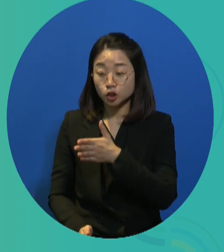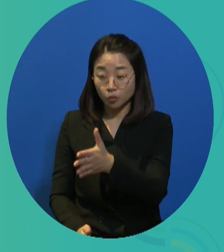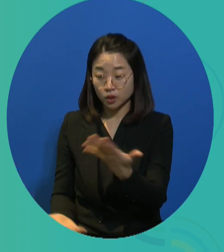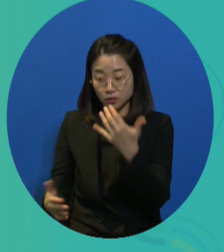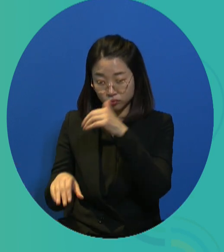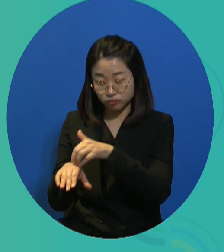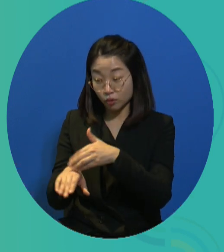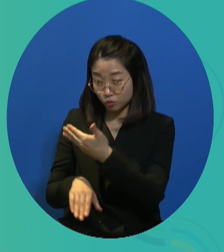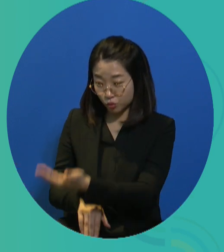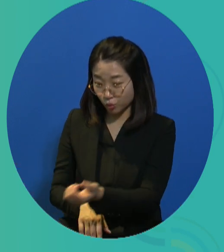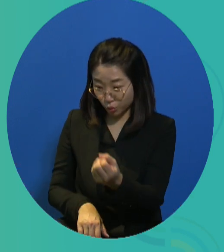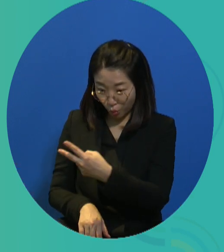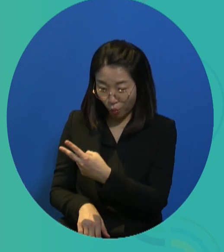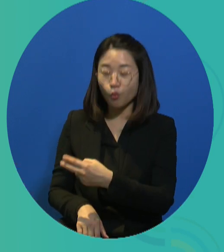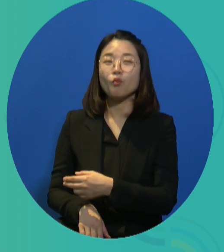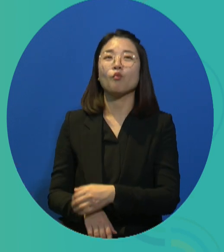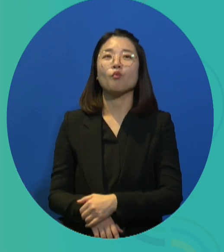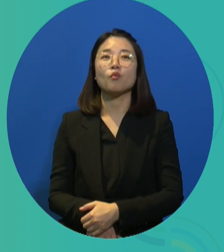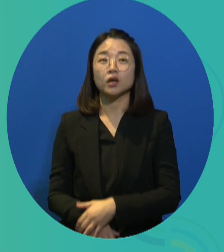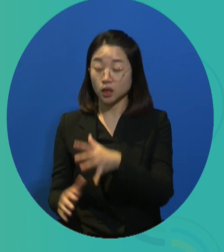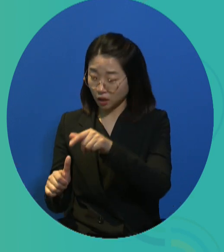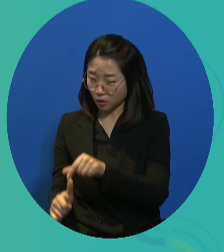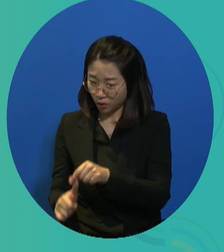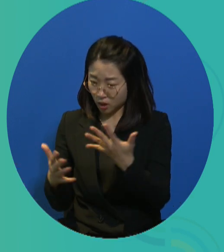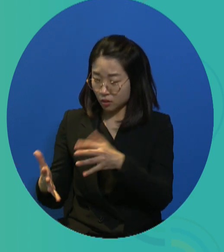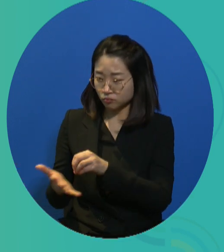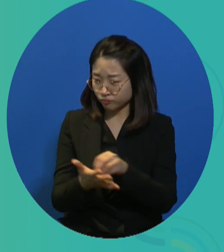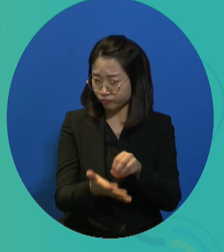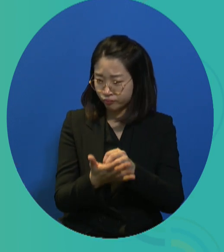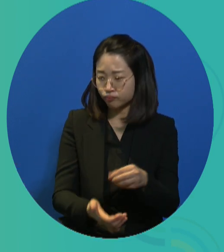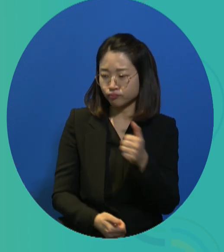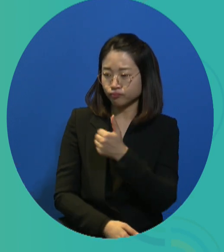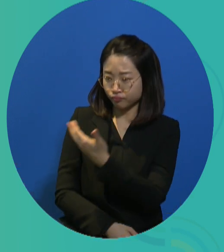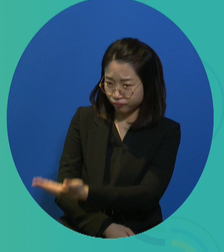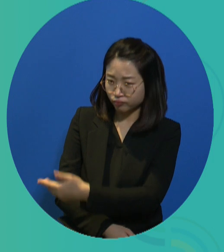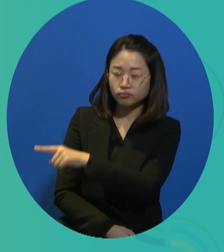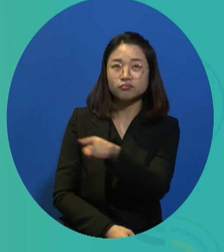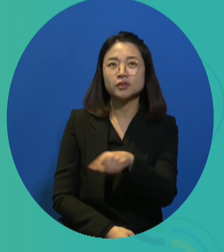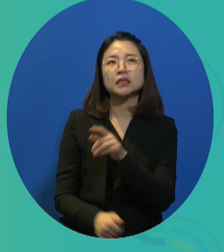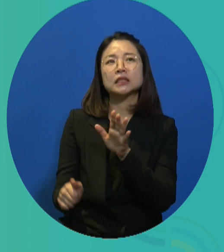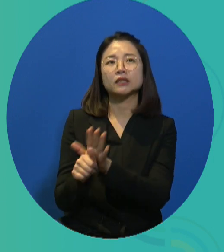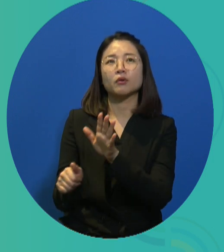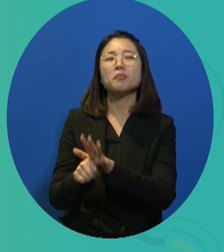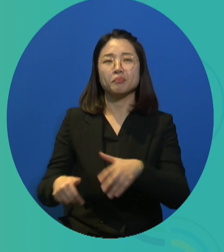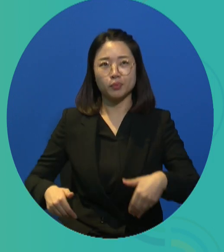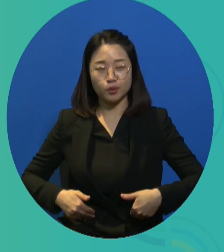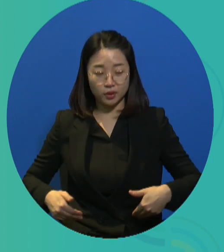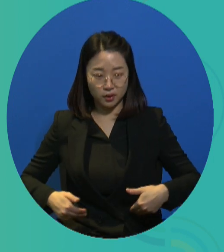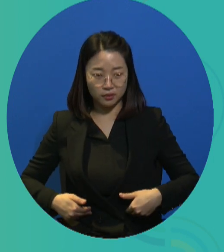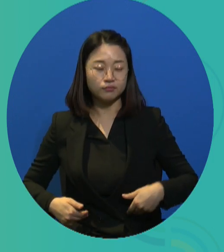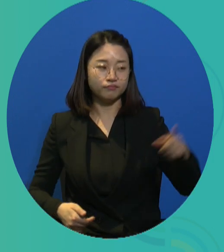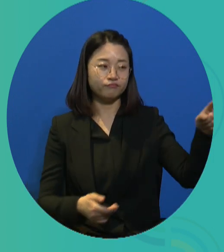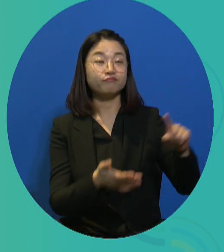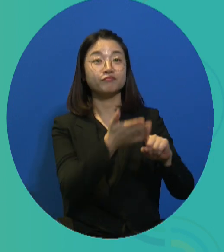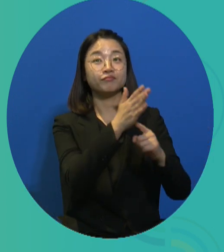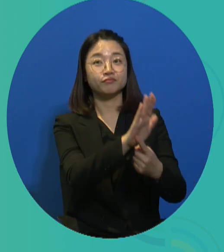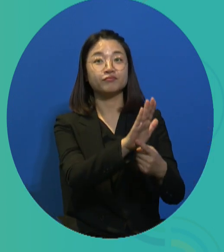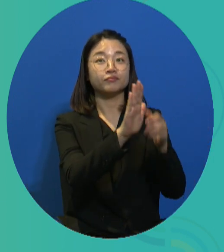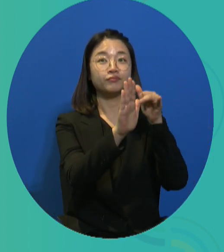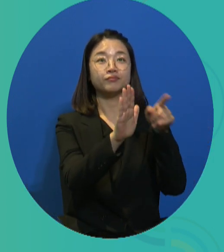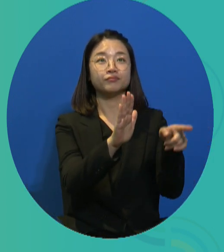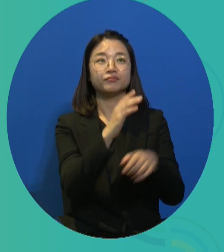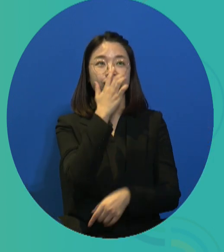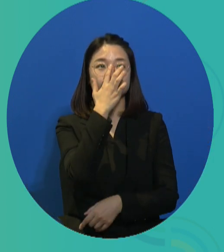of this recommendation, can see that disabled persons should be provided with all kinds of opportunities for rehabilitation